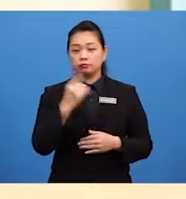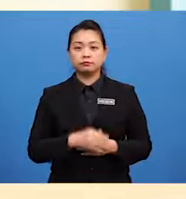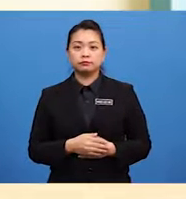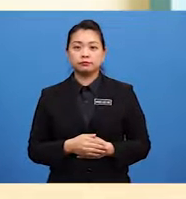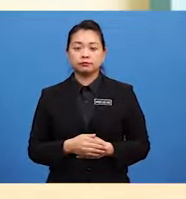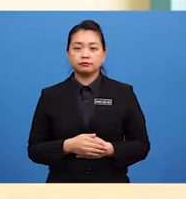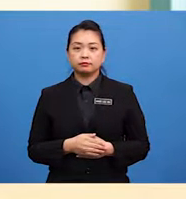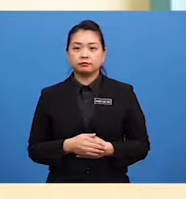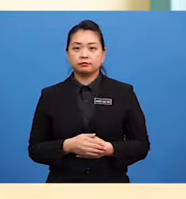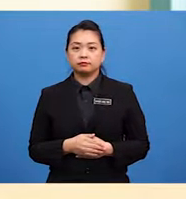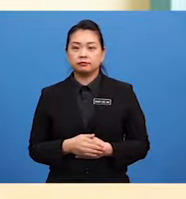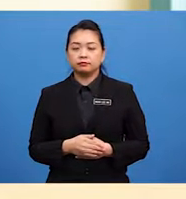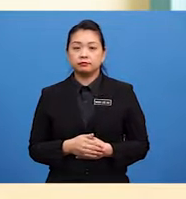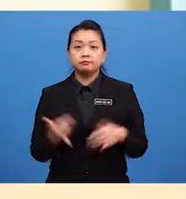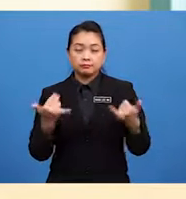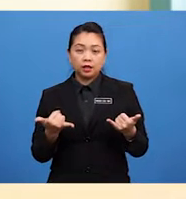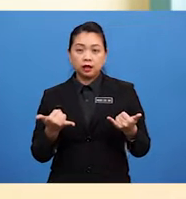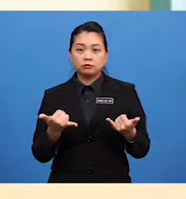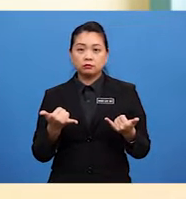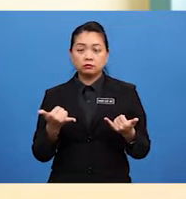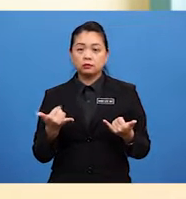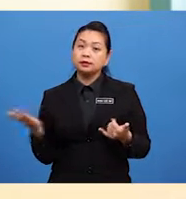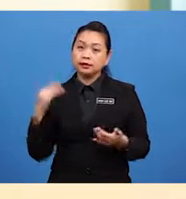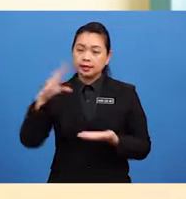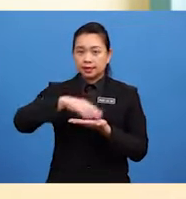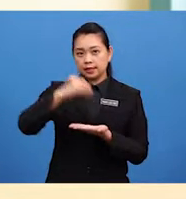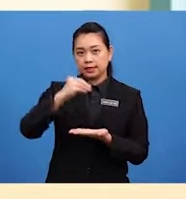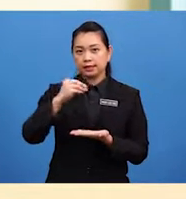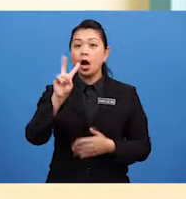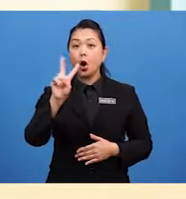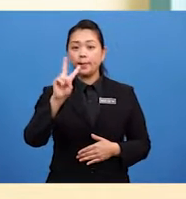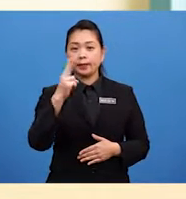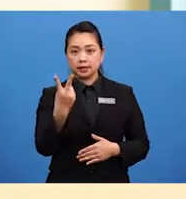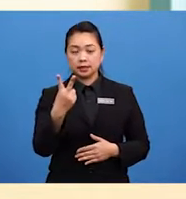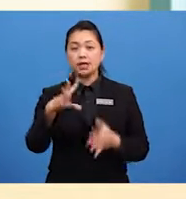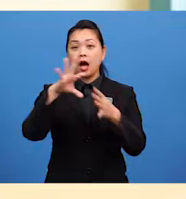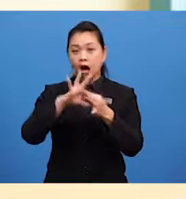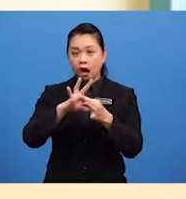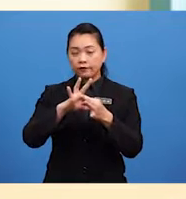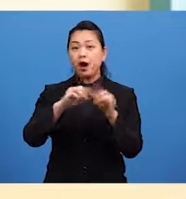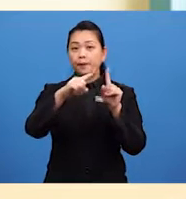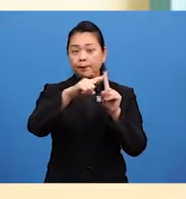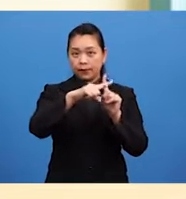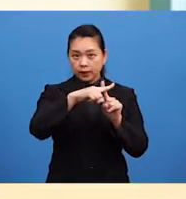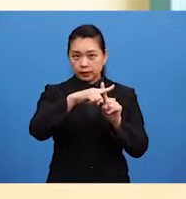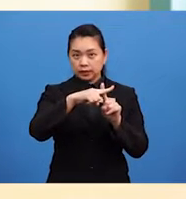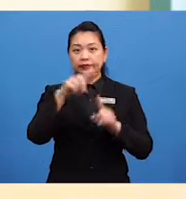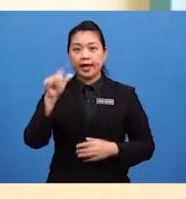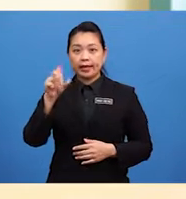Alright, let's learn the opposite of positive adjective